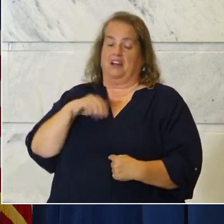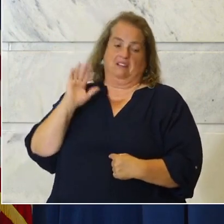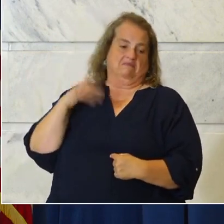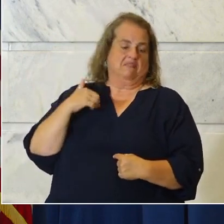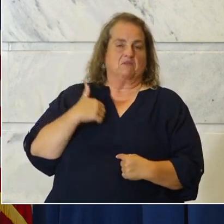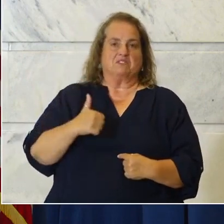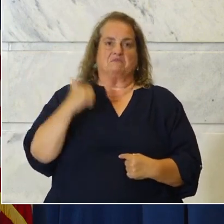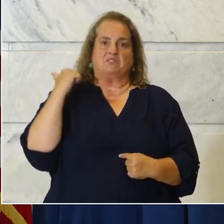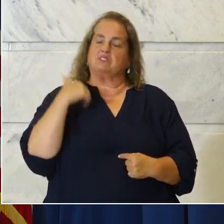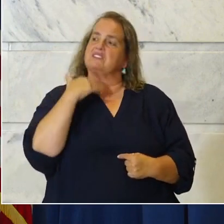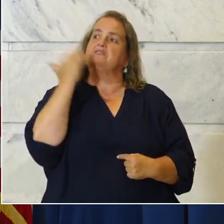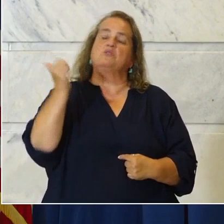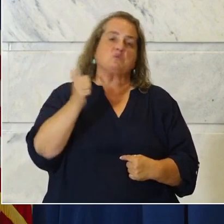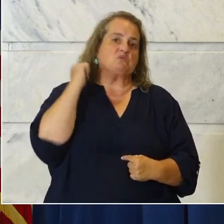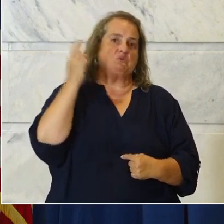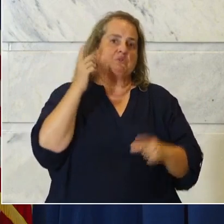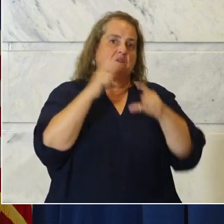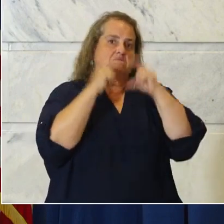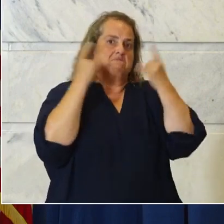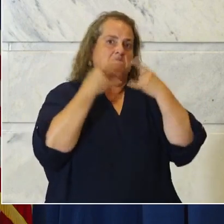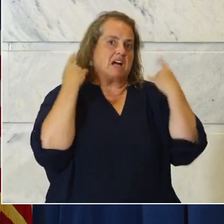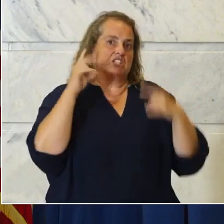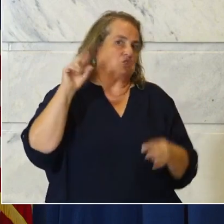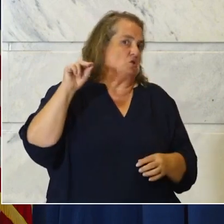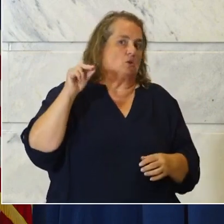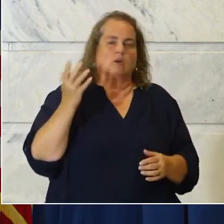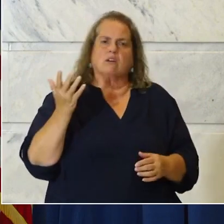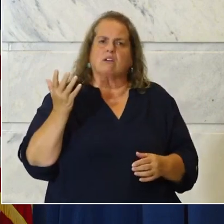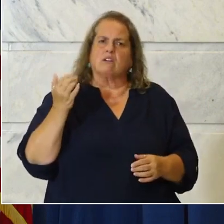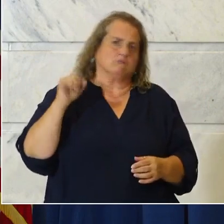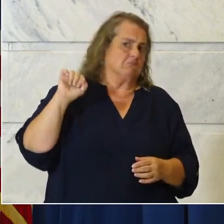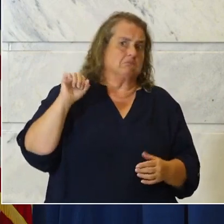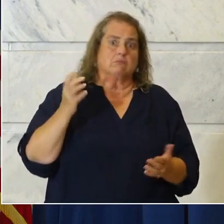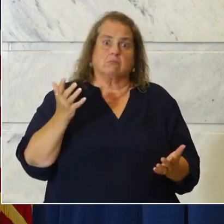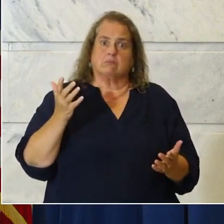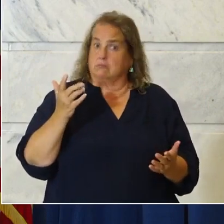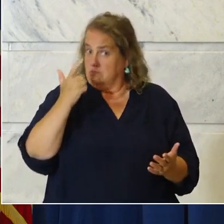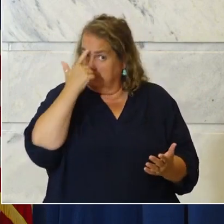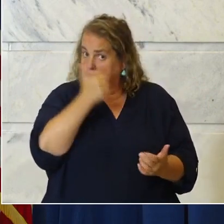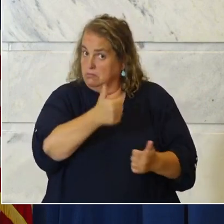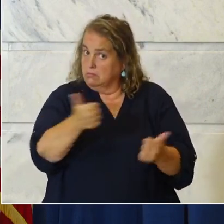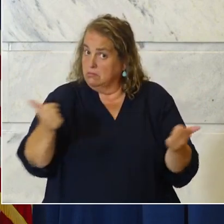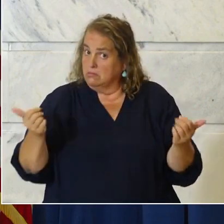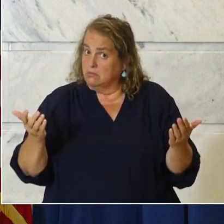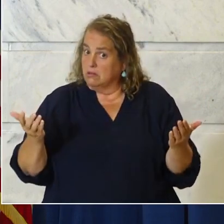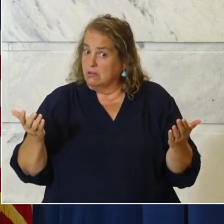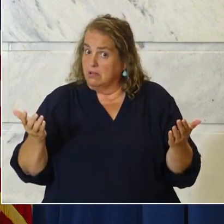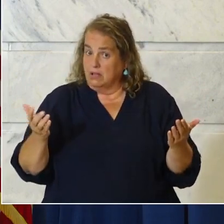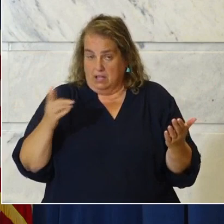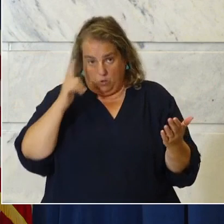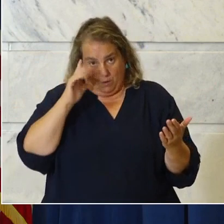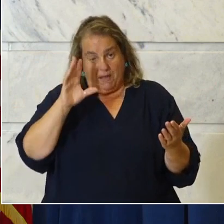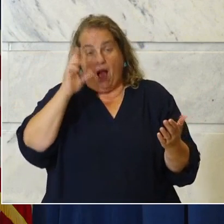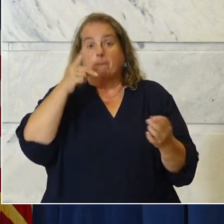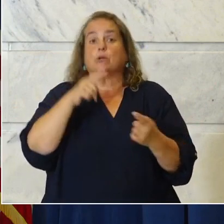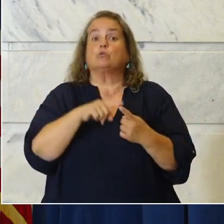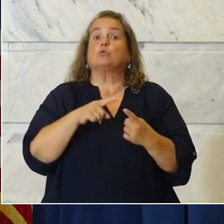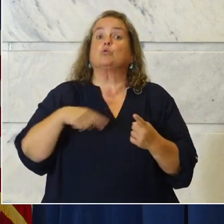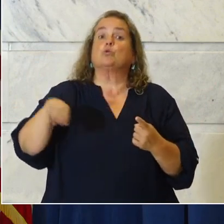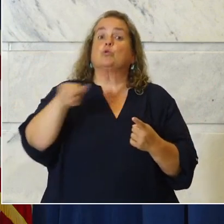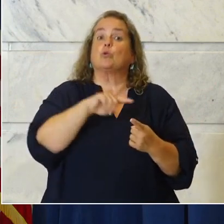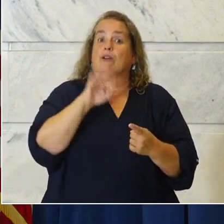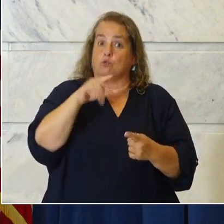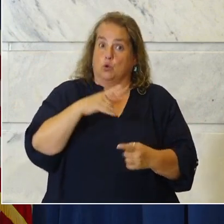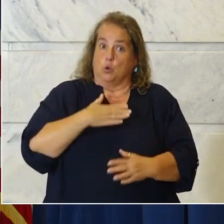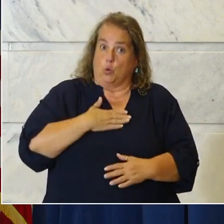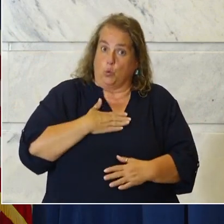spread this thing to others and therefore shouldn't have to wear something like this. It's all gonna come down to whether we